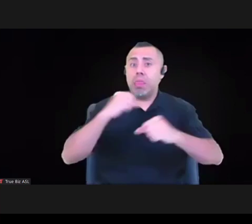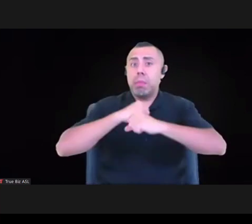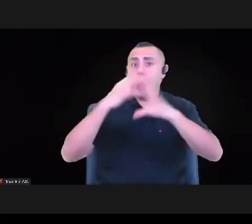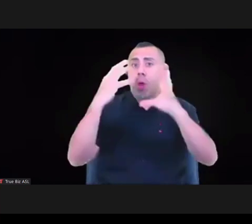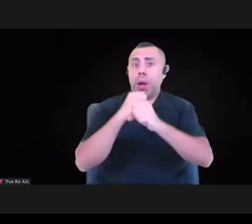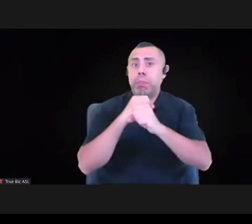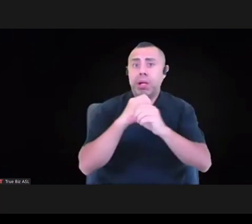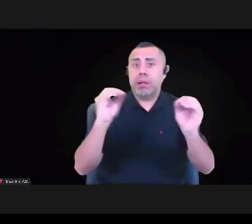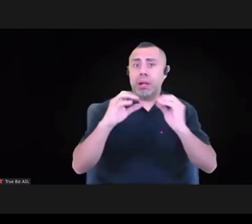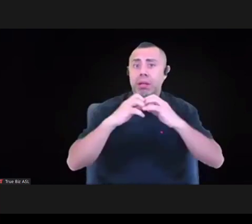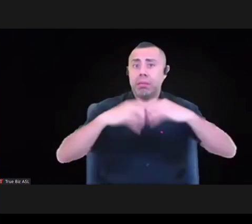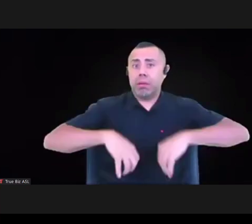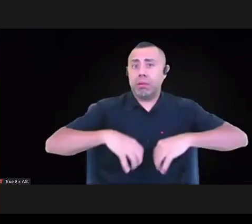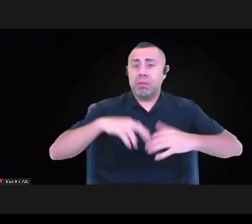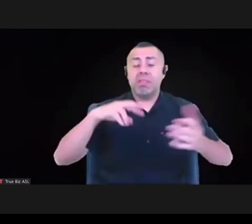possible to do